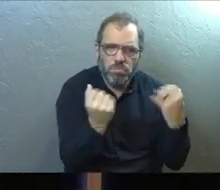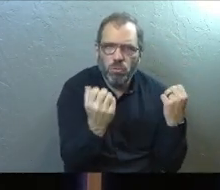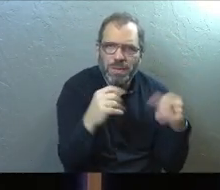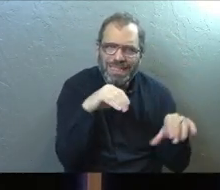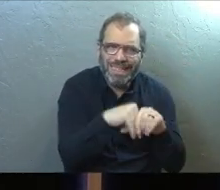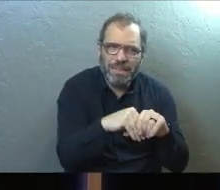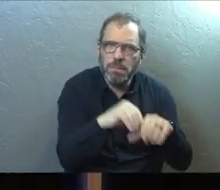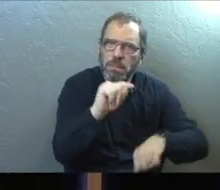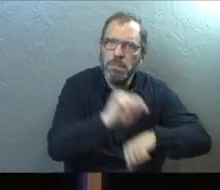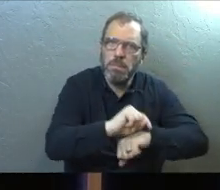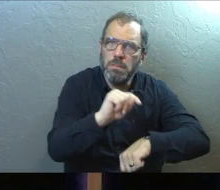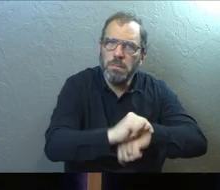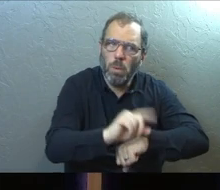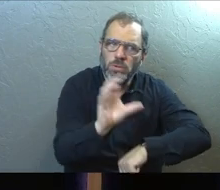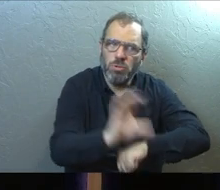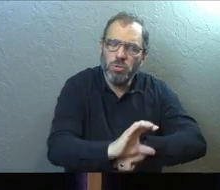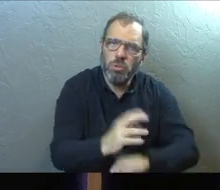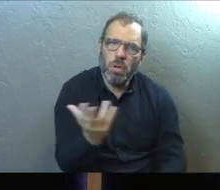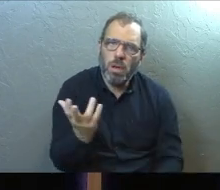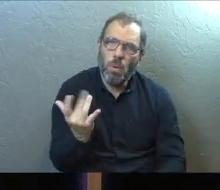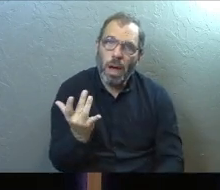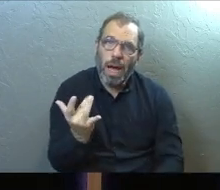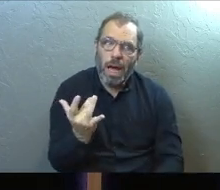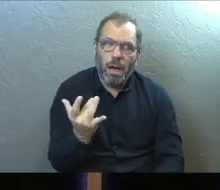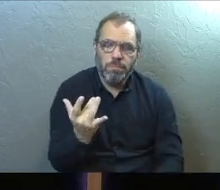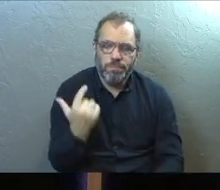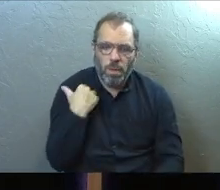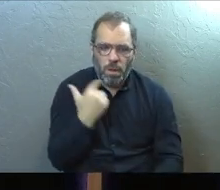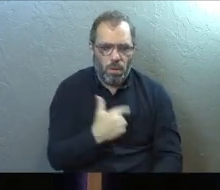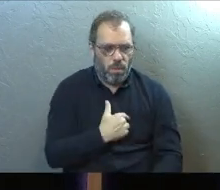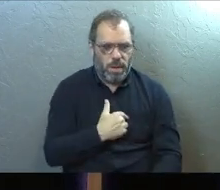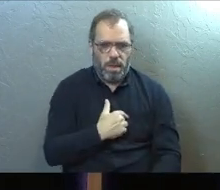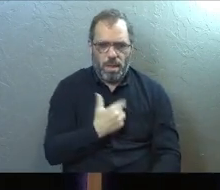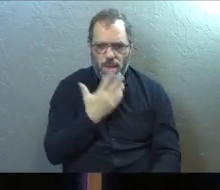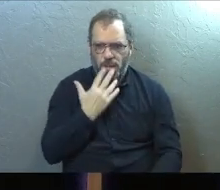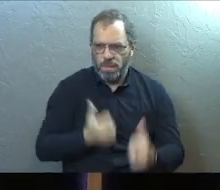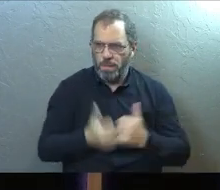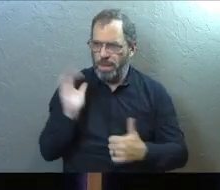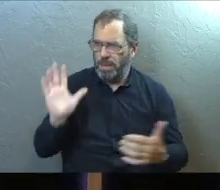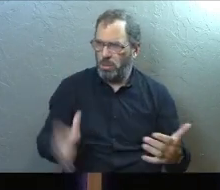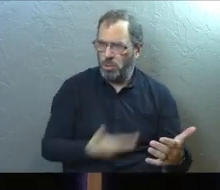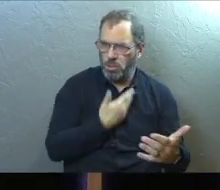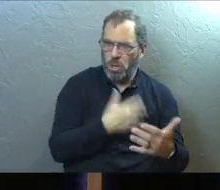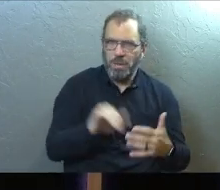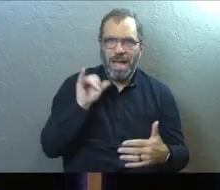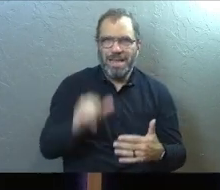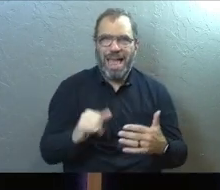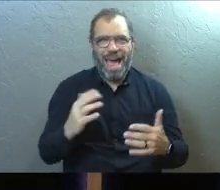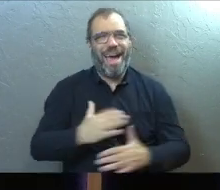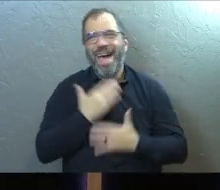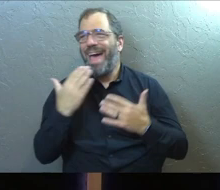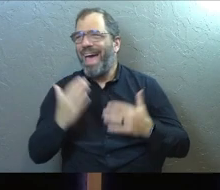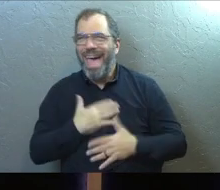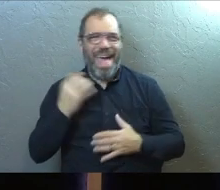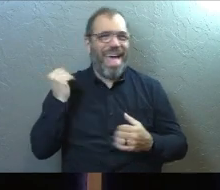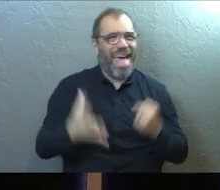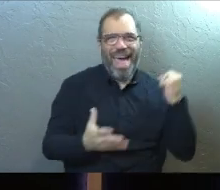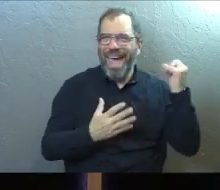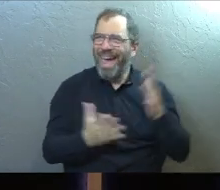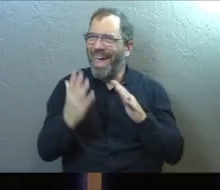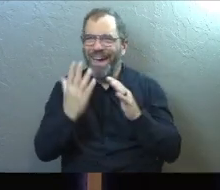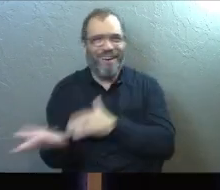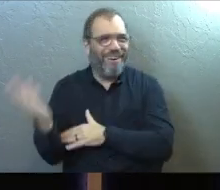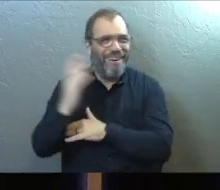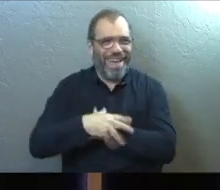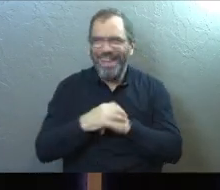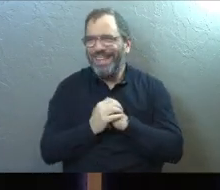church. Because sometimes we conclude that the best songs to sing are the ones that are cheery and joyful all the